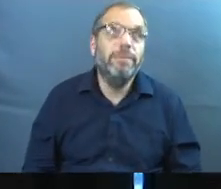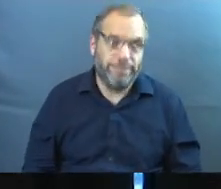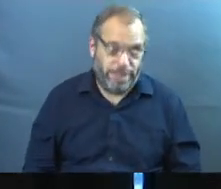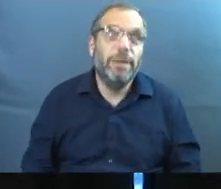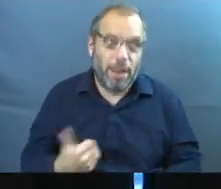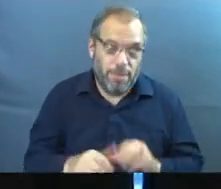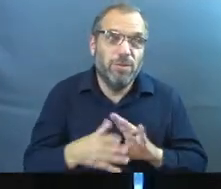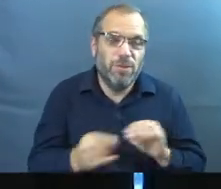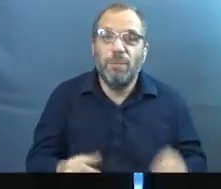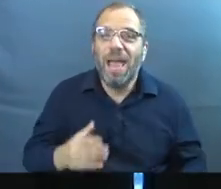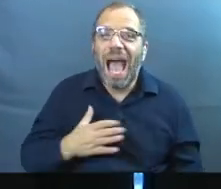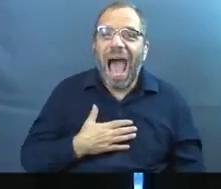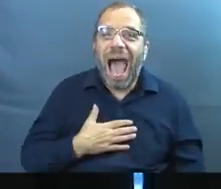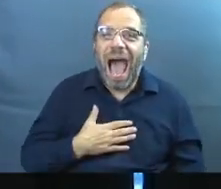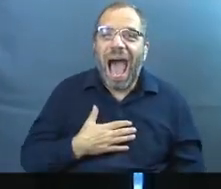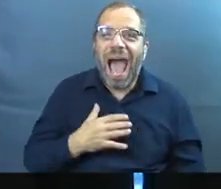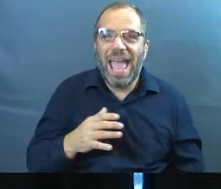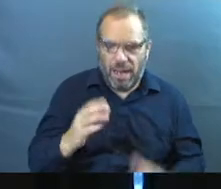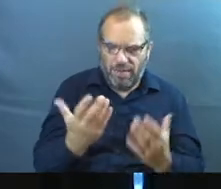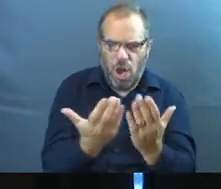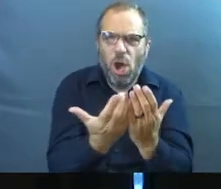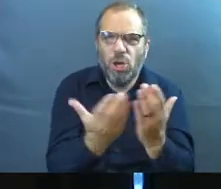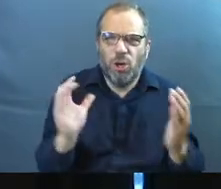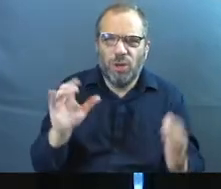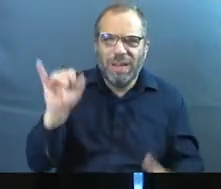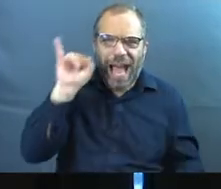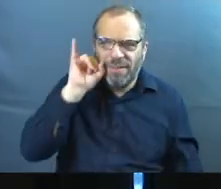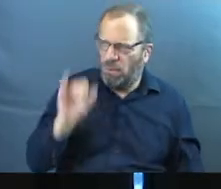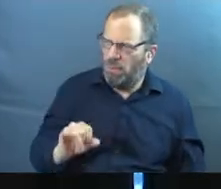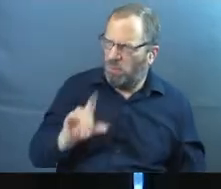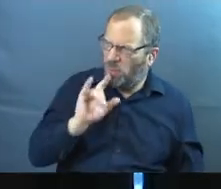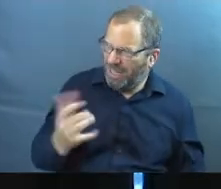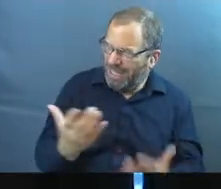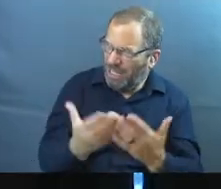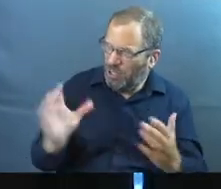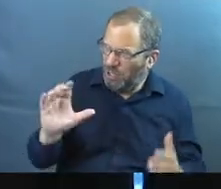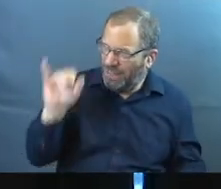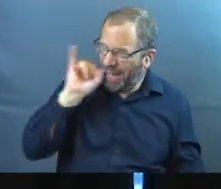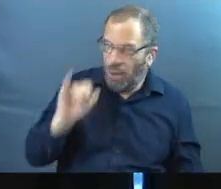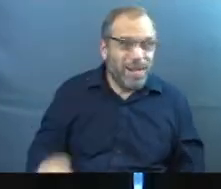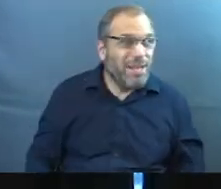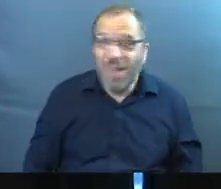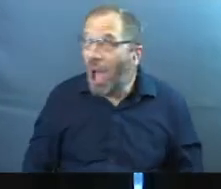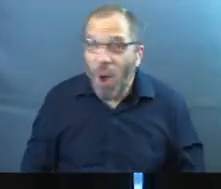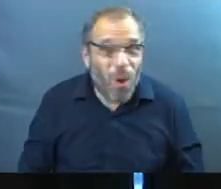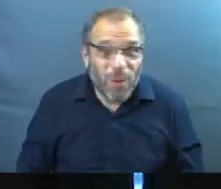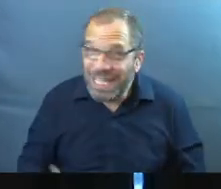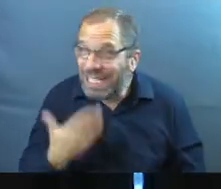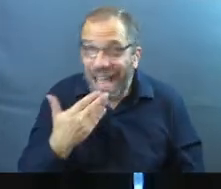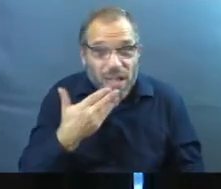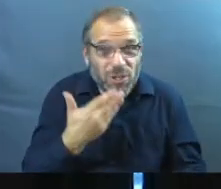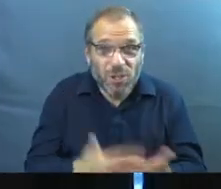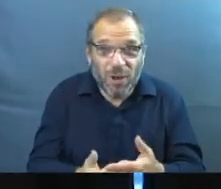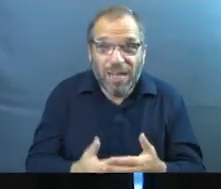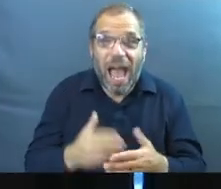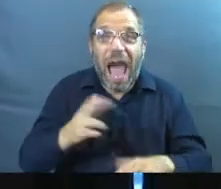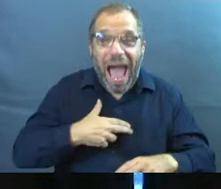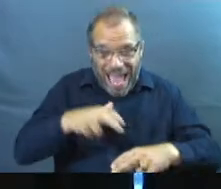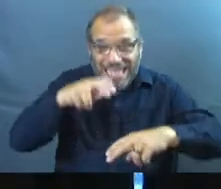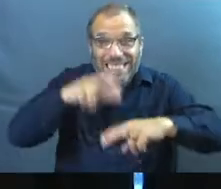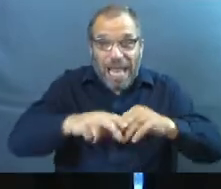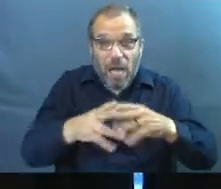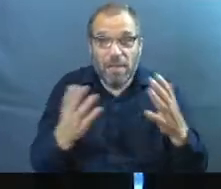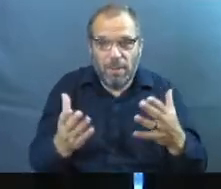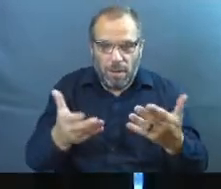They're like, yeah, I remember this. I had a curved iPhone. You're like, wow, that's unique. No, it was bad. It's from sitting on it